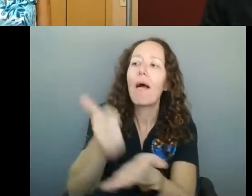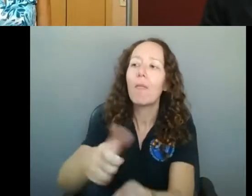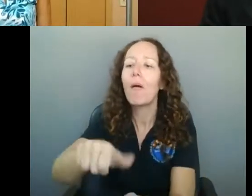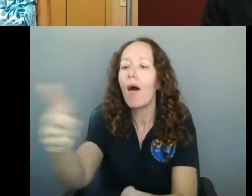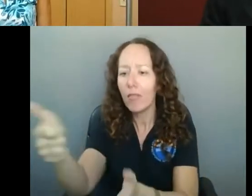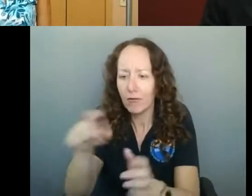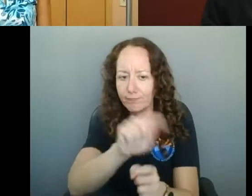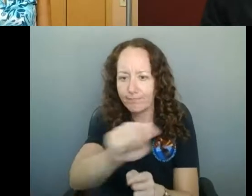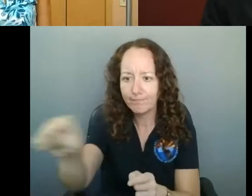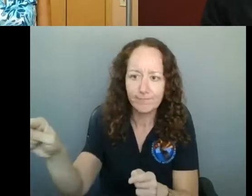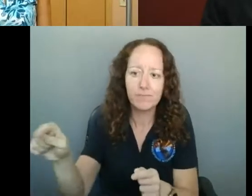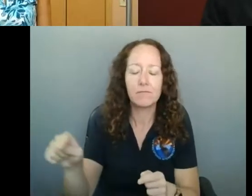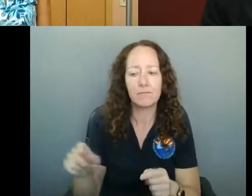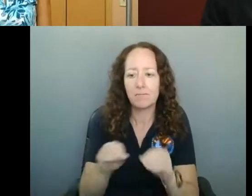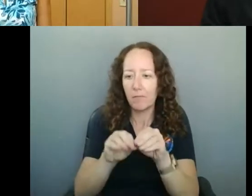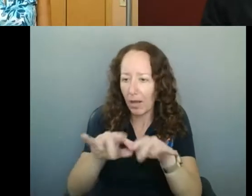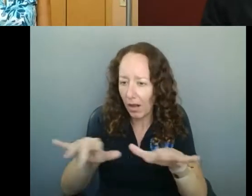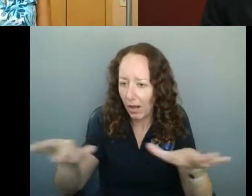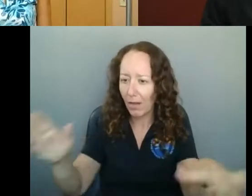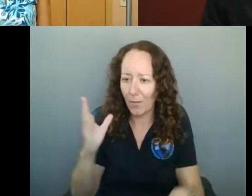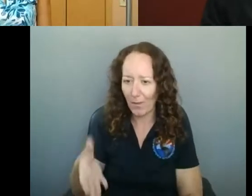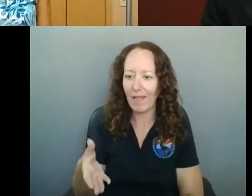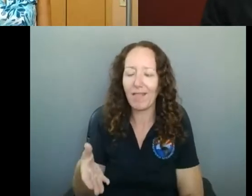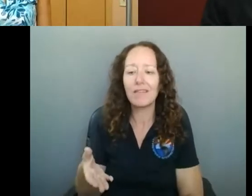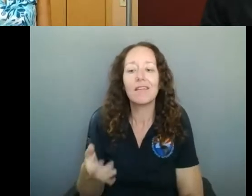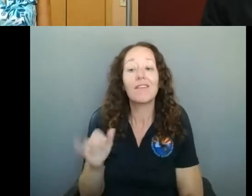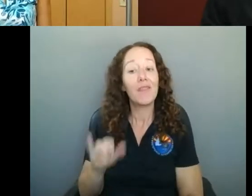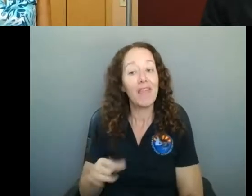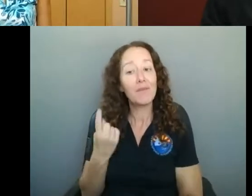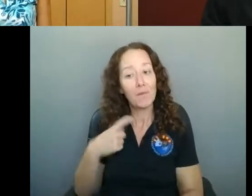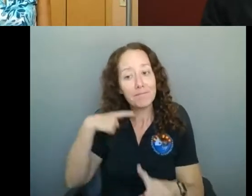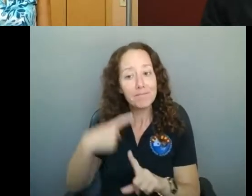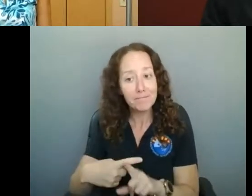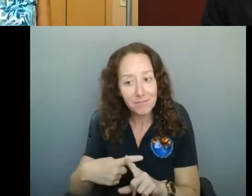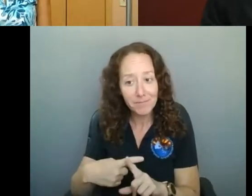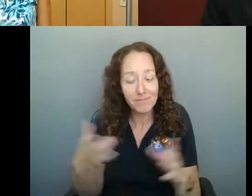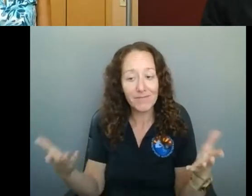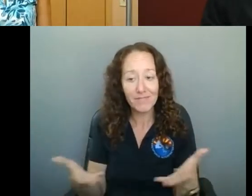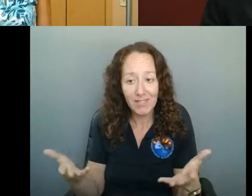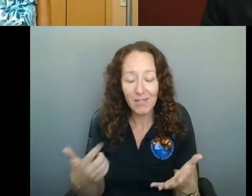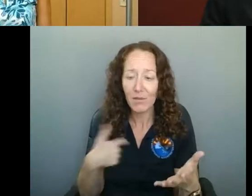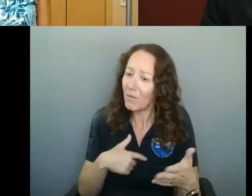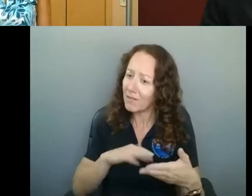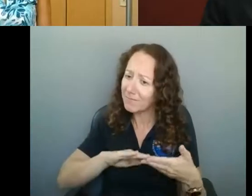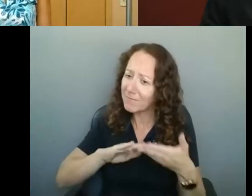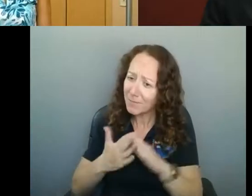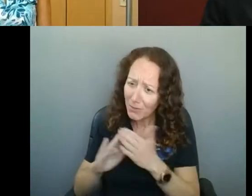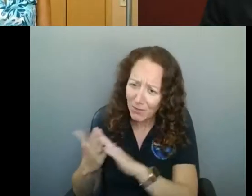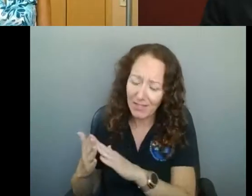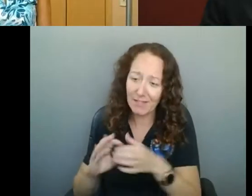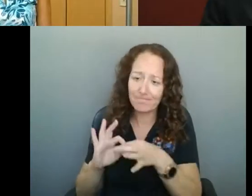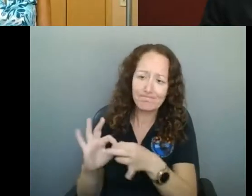need, we are community here, and we need to take care of each other. And I think this is just a great example of,